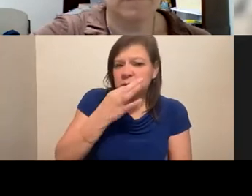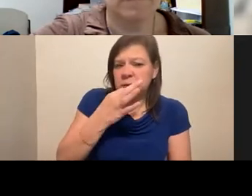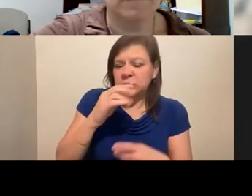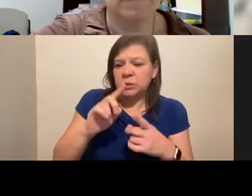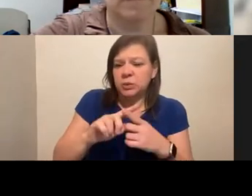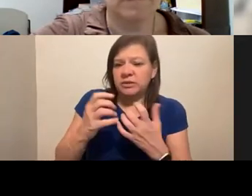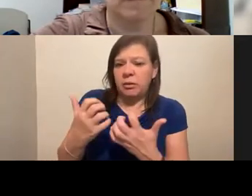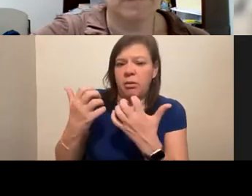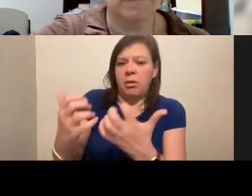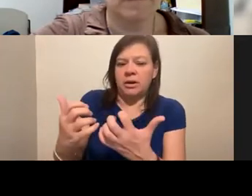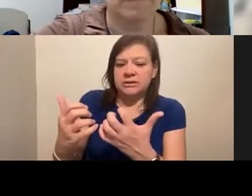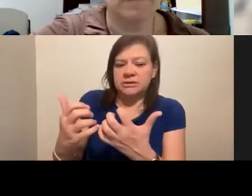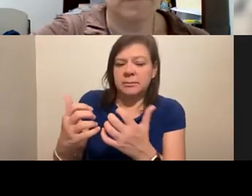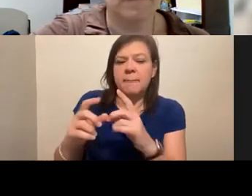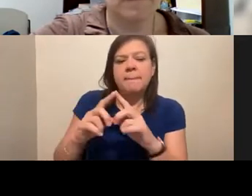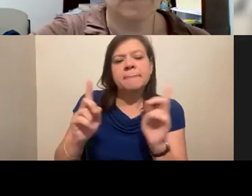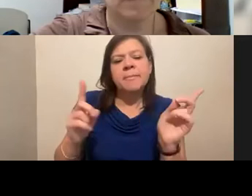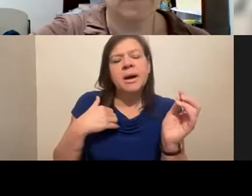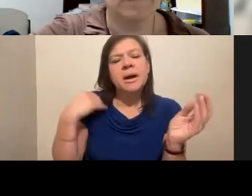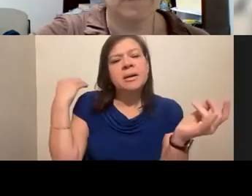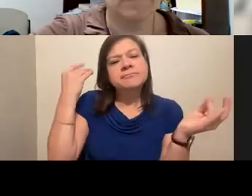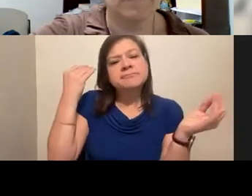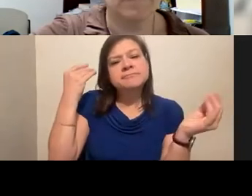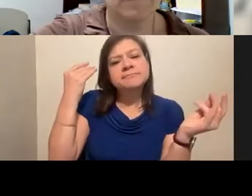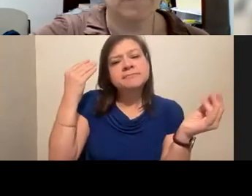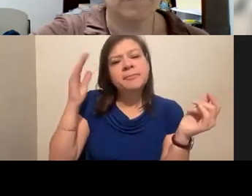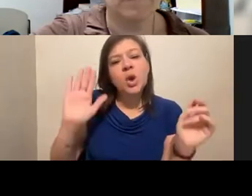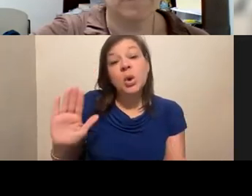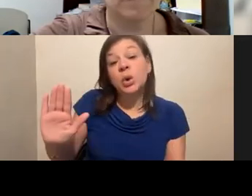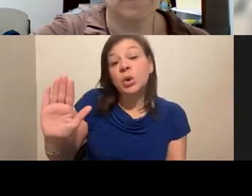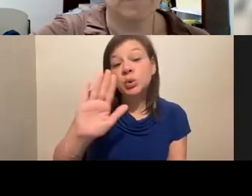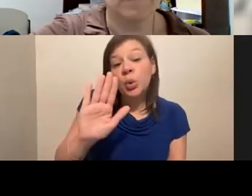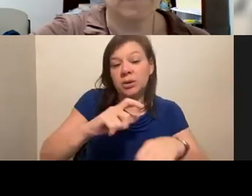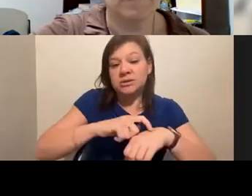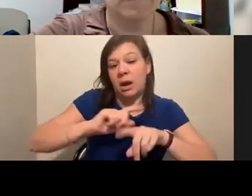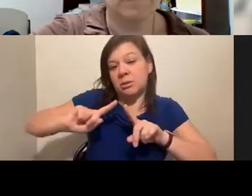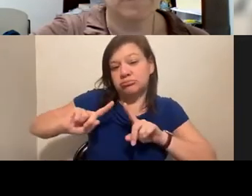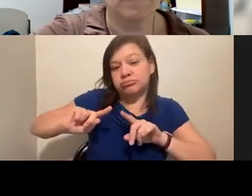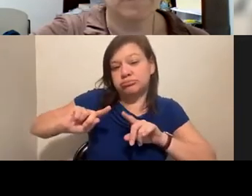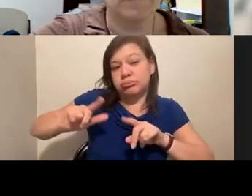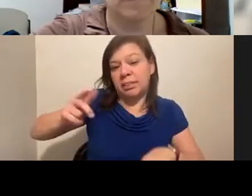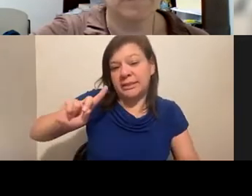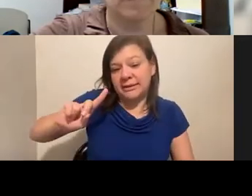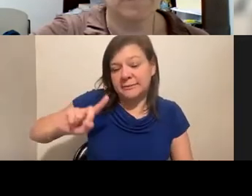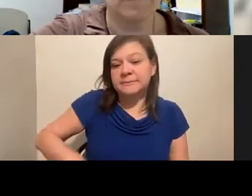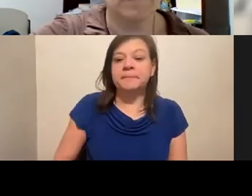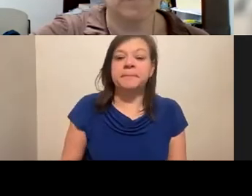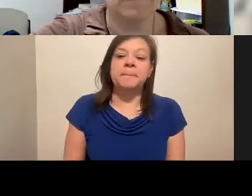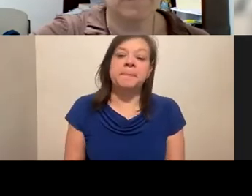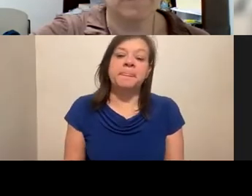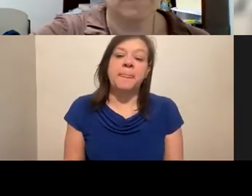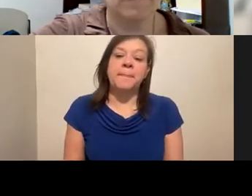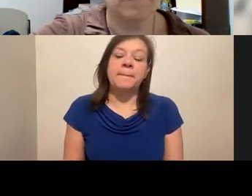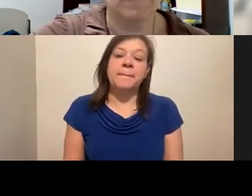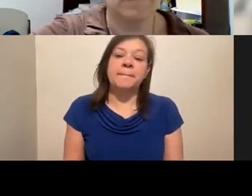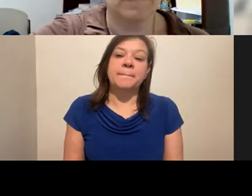moment, but thinking about, again, your time at LEAD, and you keep